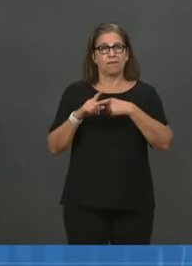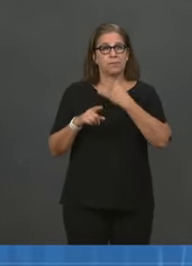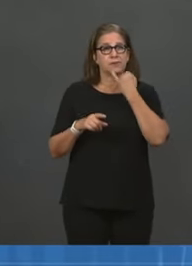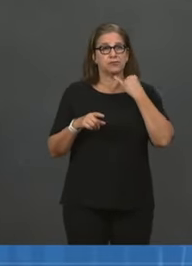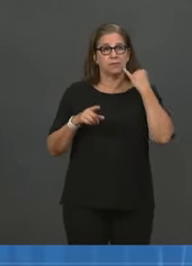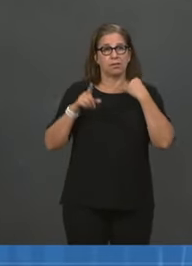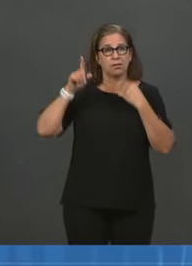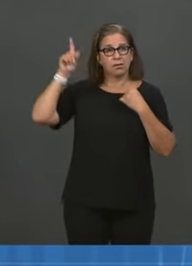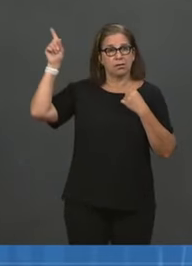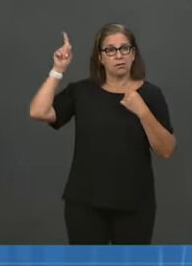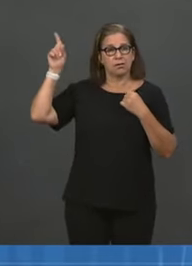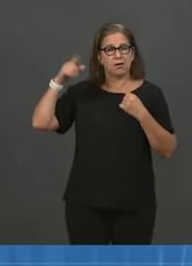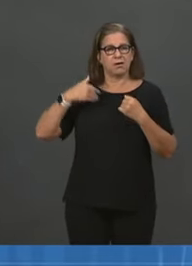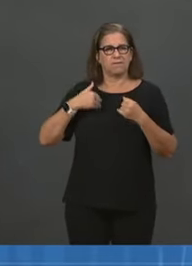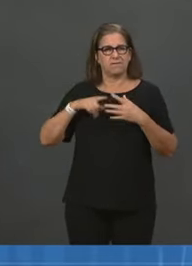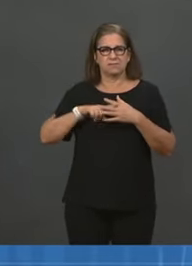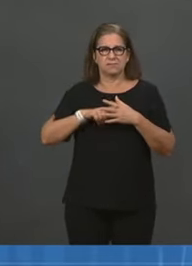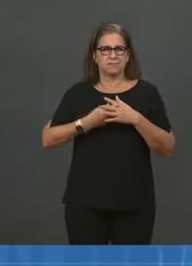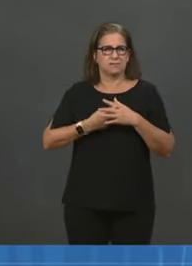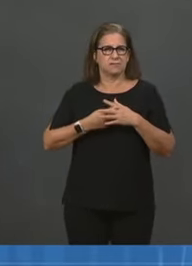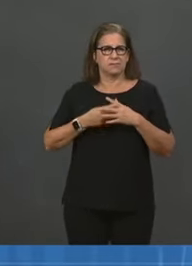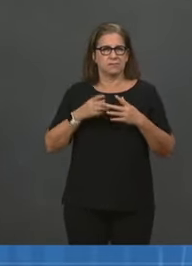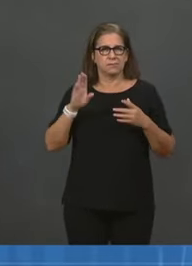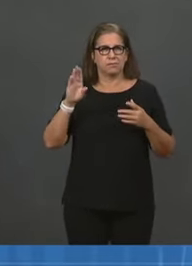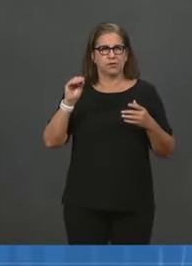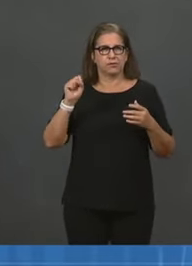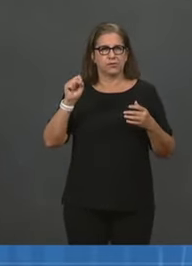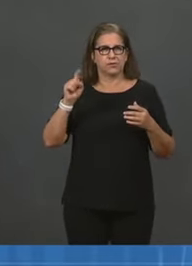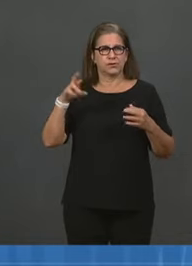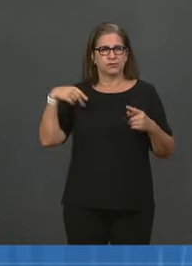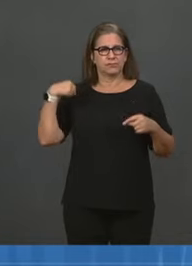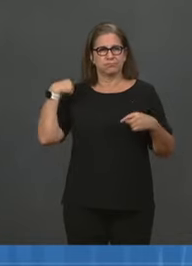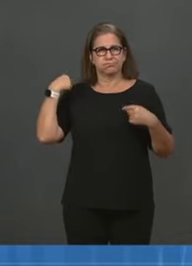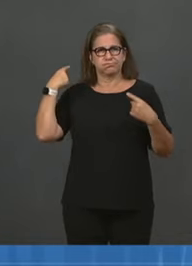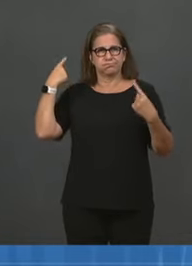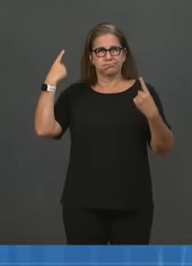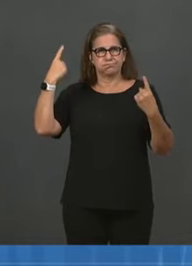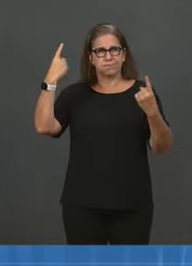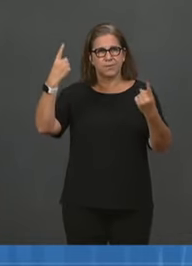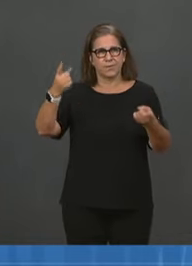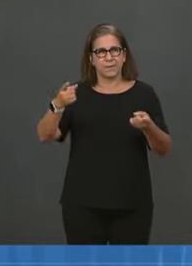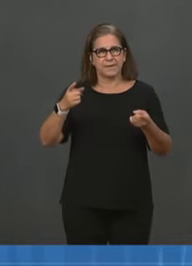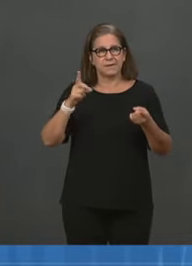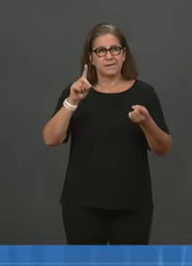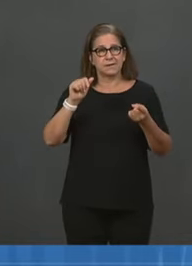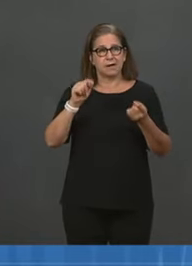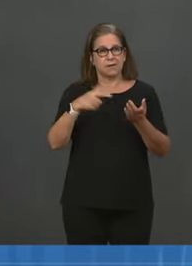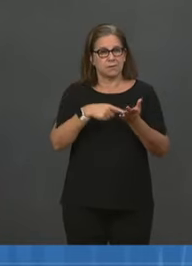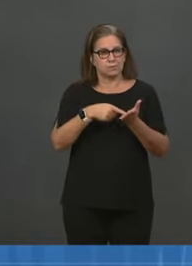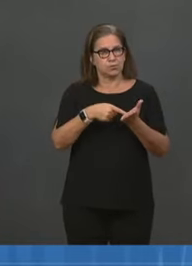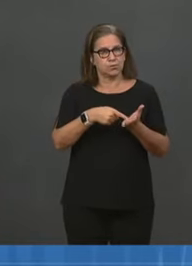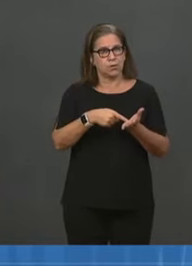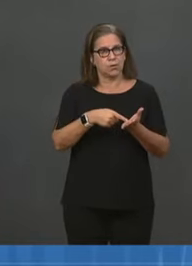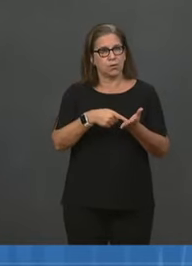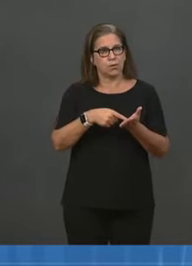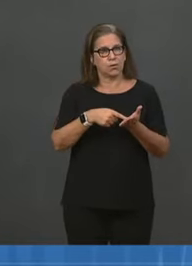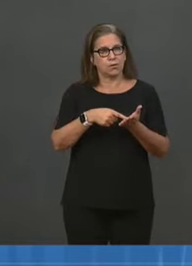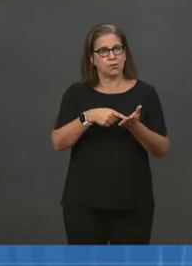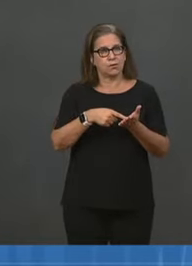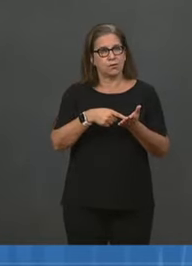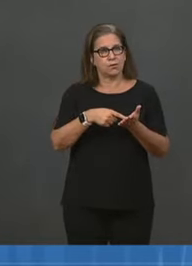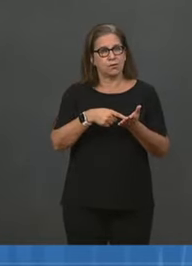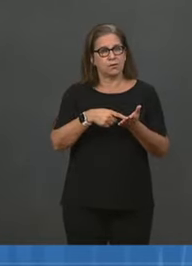boosting program that in the boosting, which they are essentially doing for everyone from 12 years old or older,